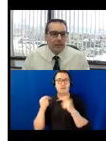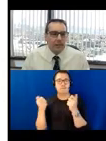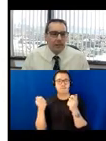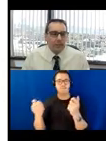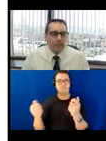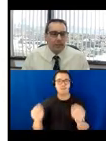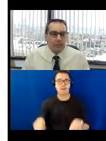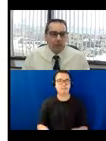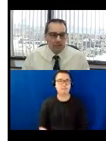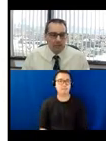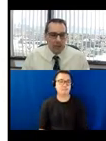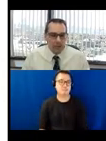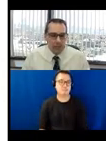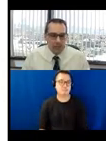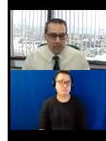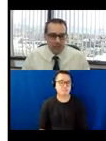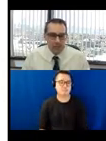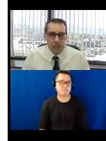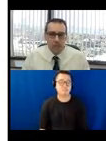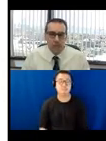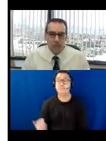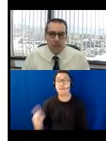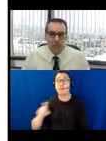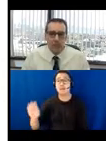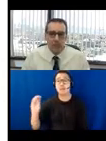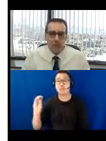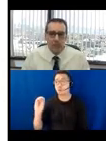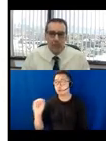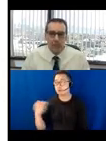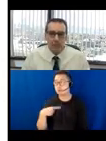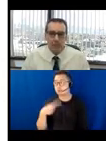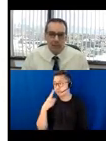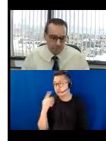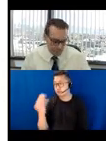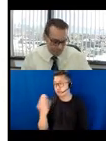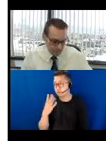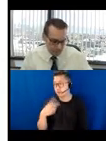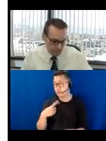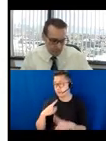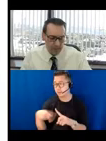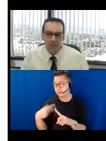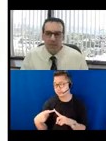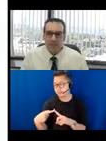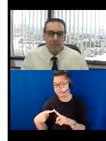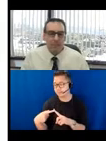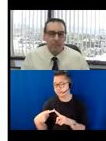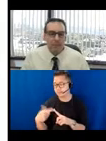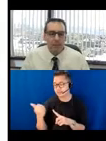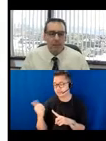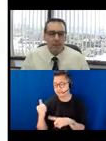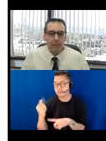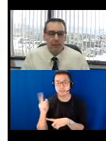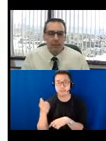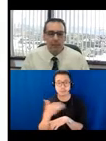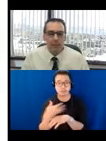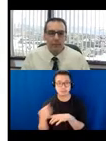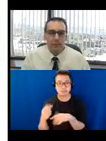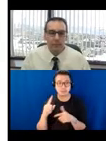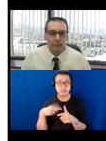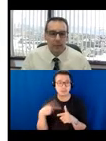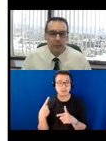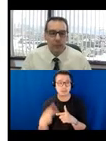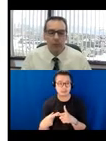And Moss, I would ask if you could just let me know when 10 minutes is up, and then I will,